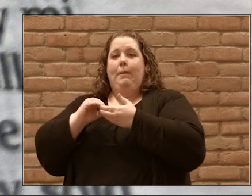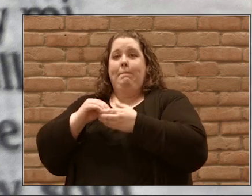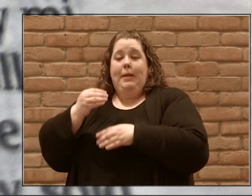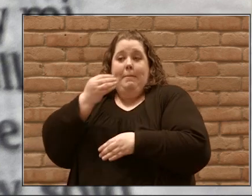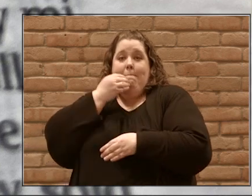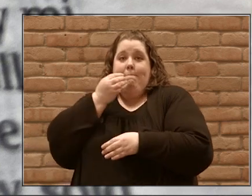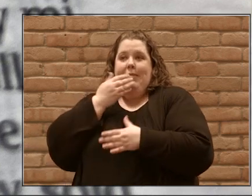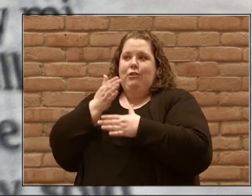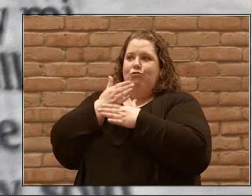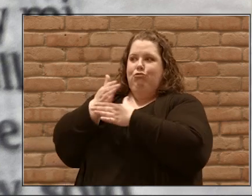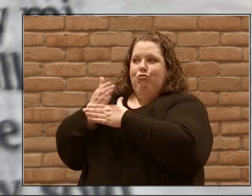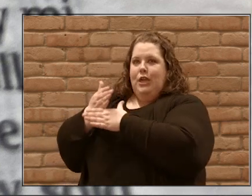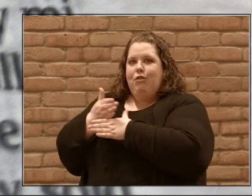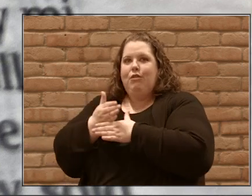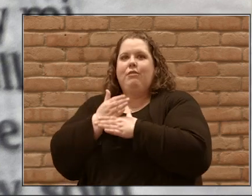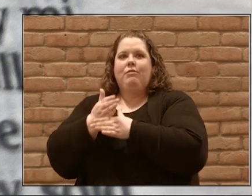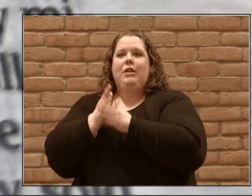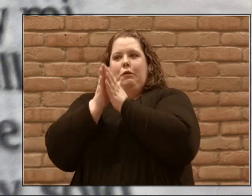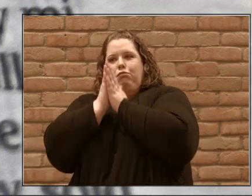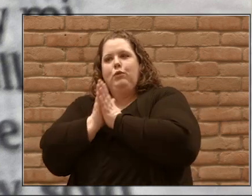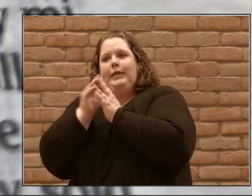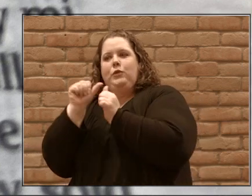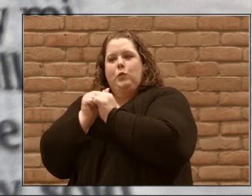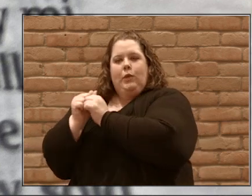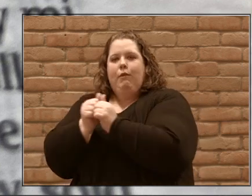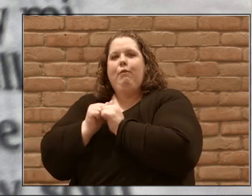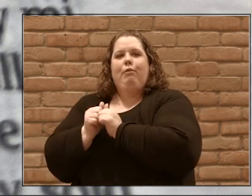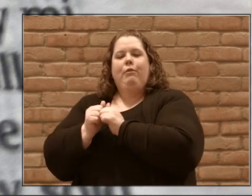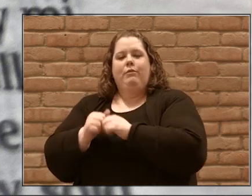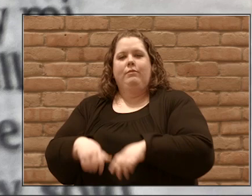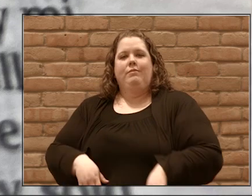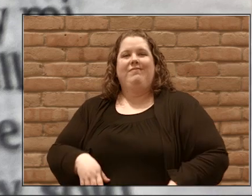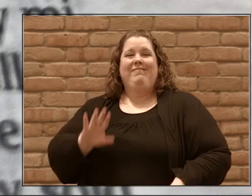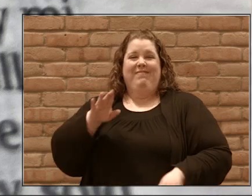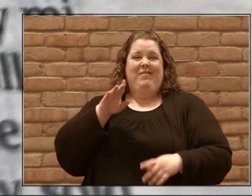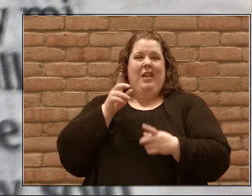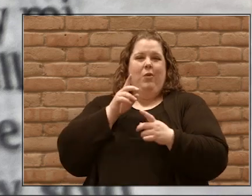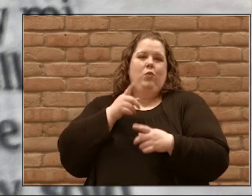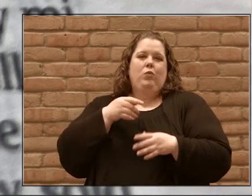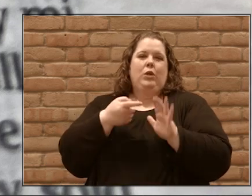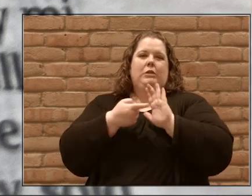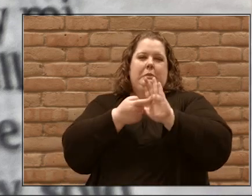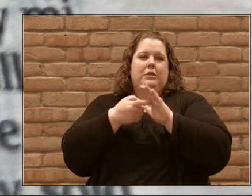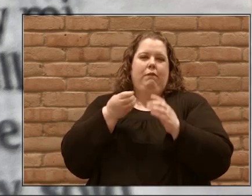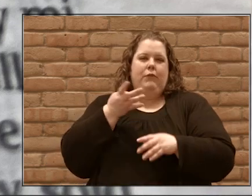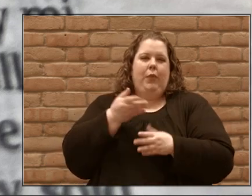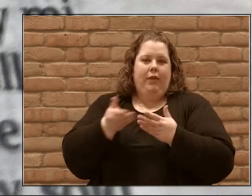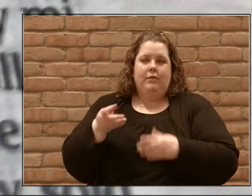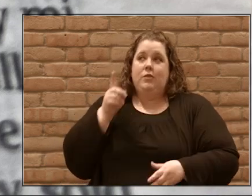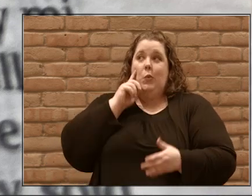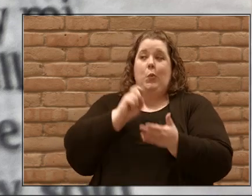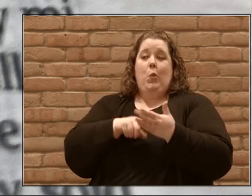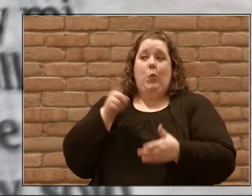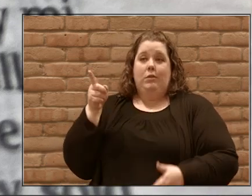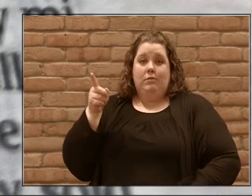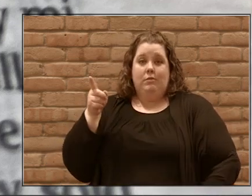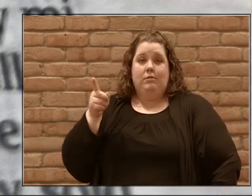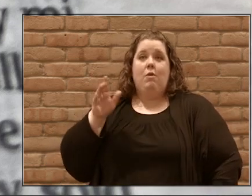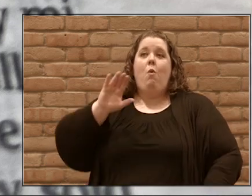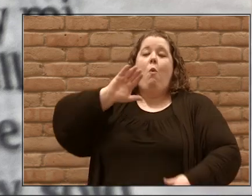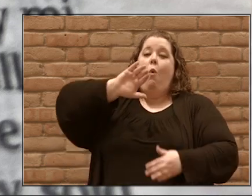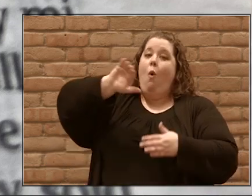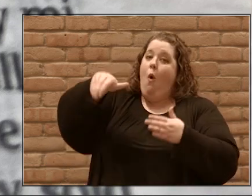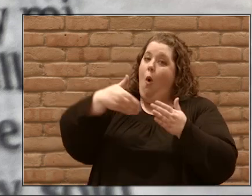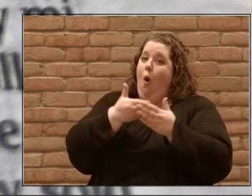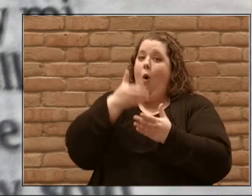Supper and to prayer. A couple things I want to point out there. First of all, notice it was all the